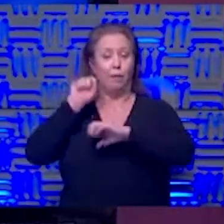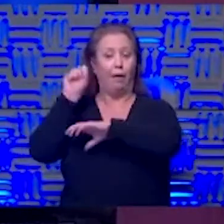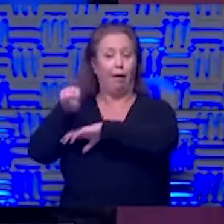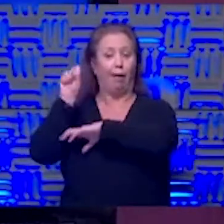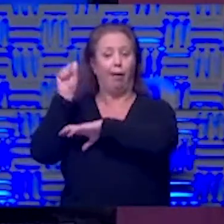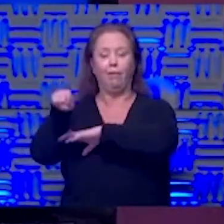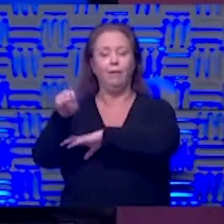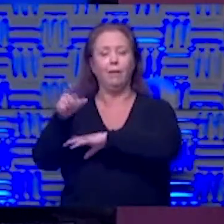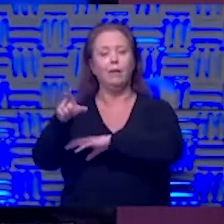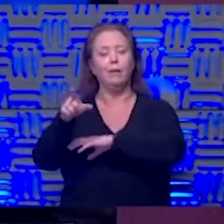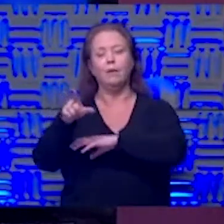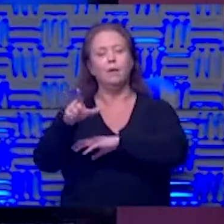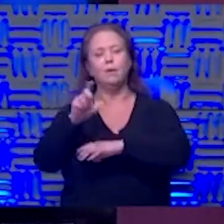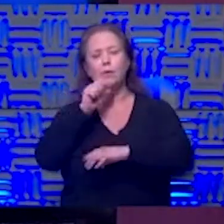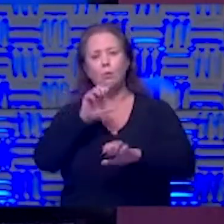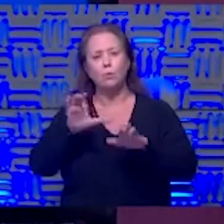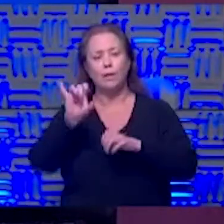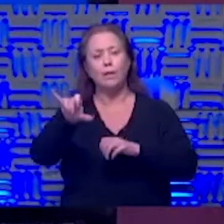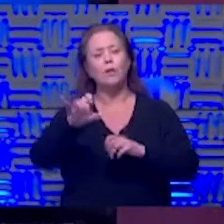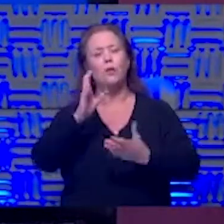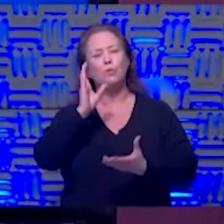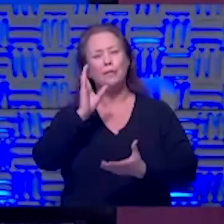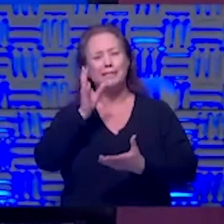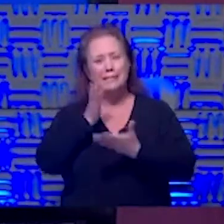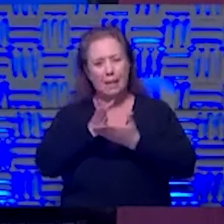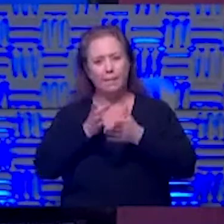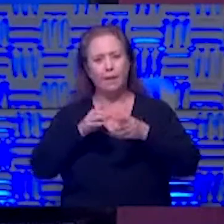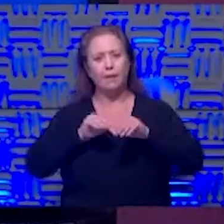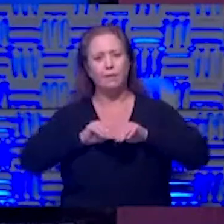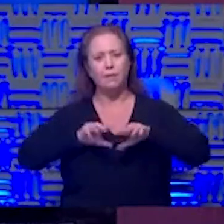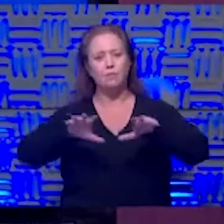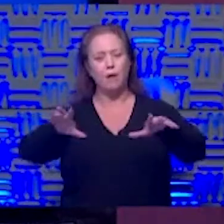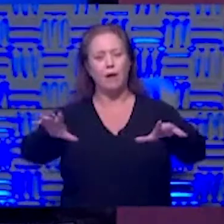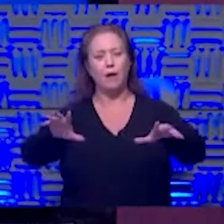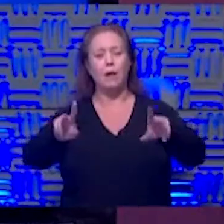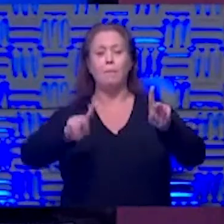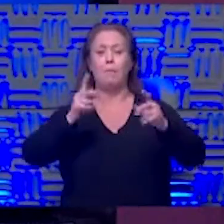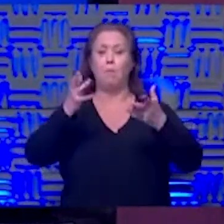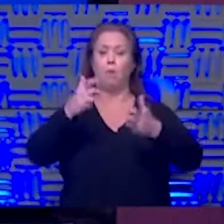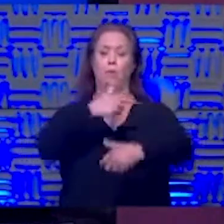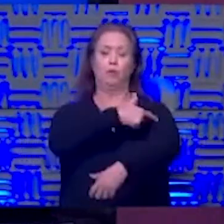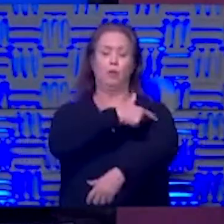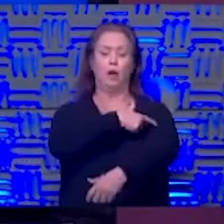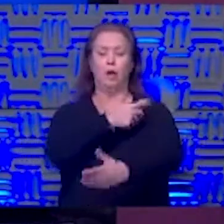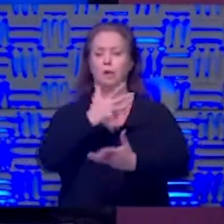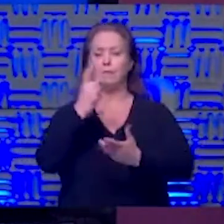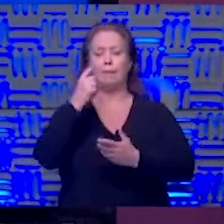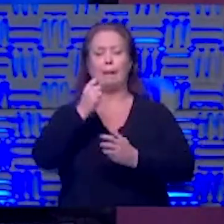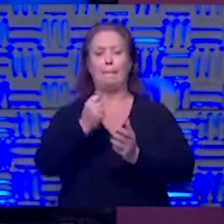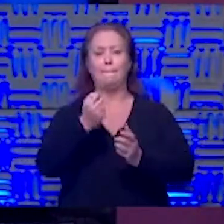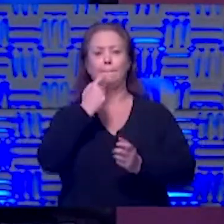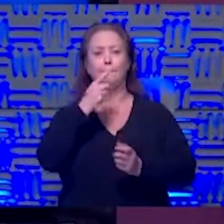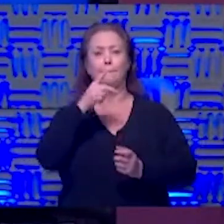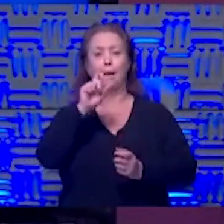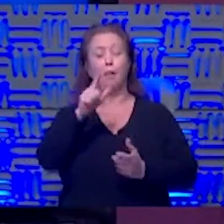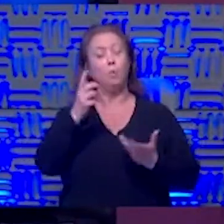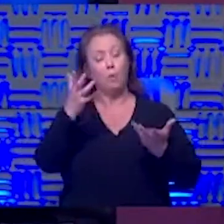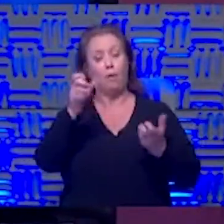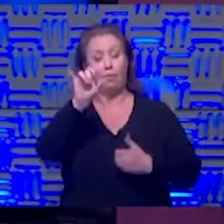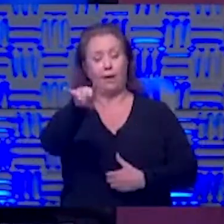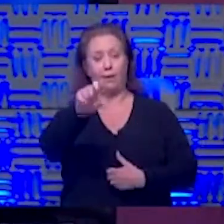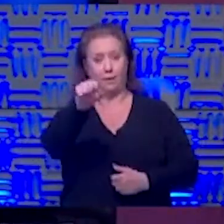of this disease and everybody wants that special pill or a special shot and we all do that's what we do in medicine that's that's what we want